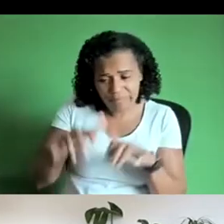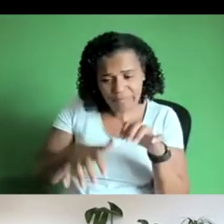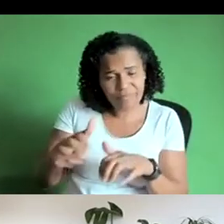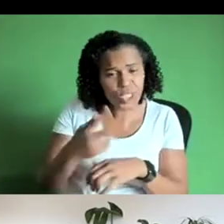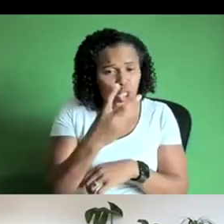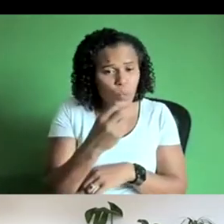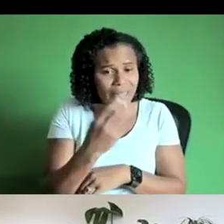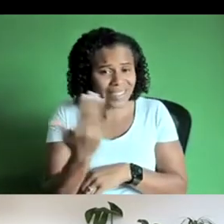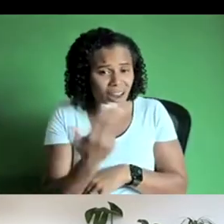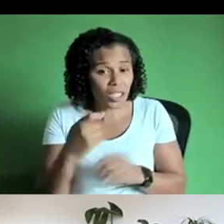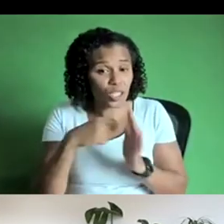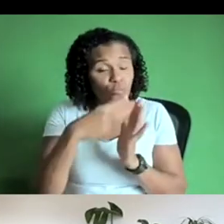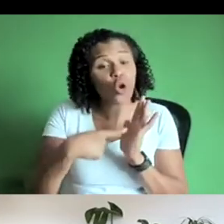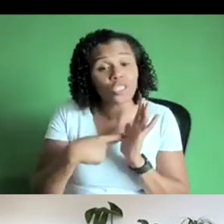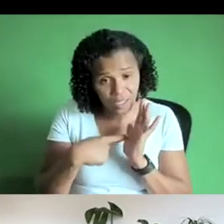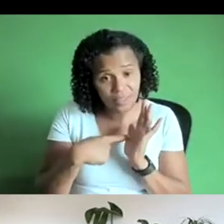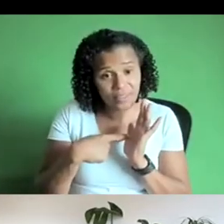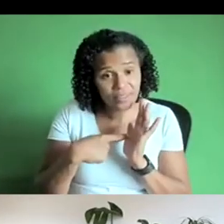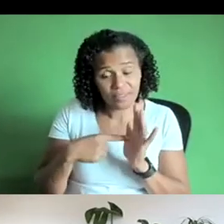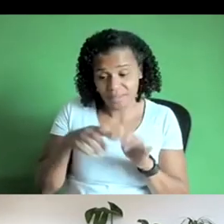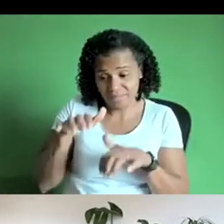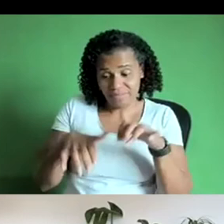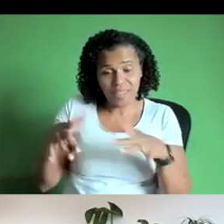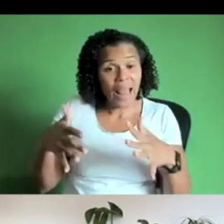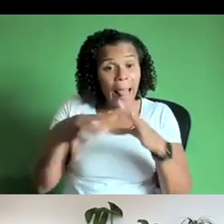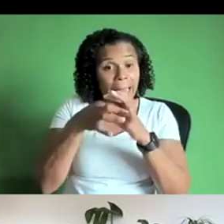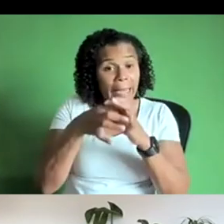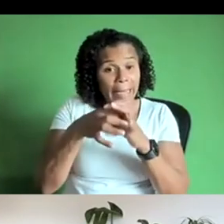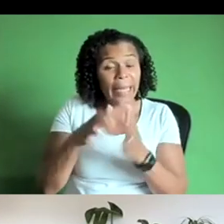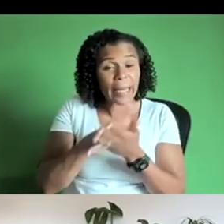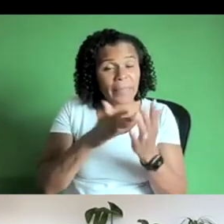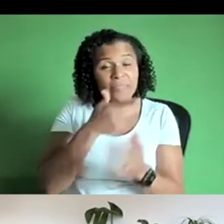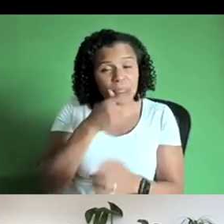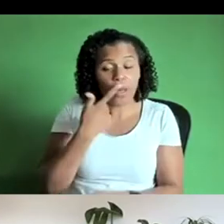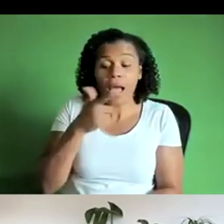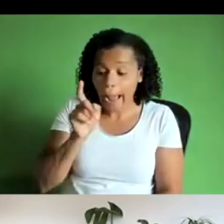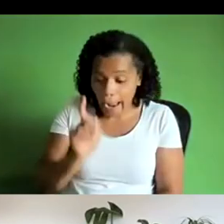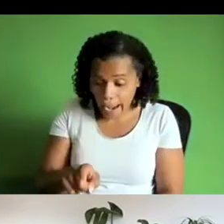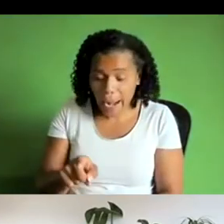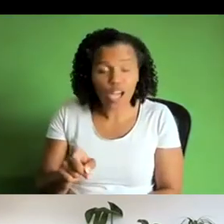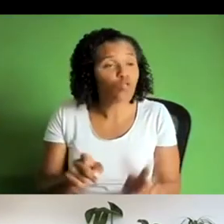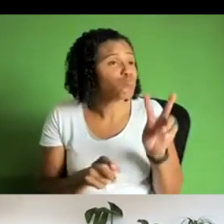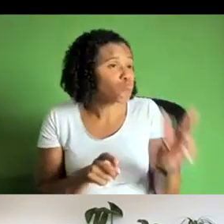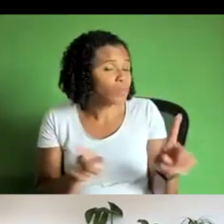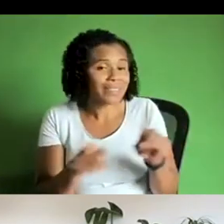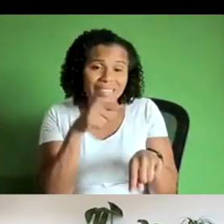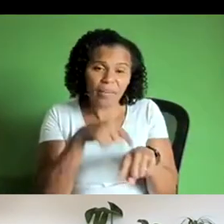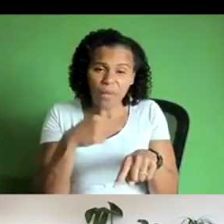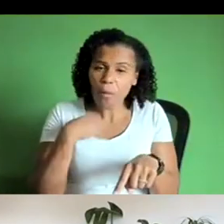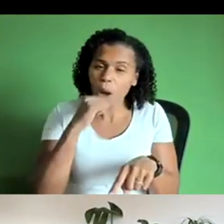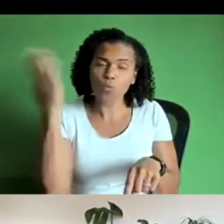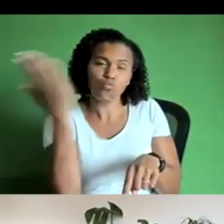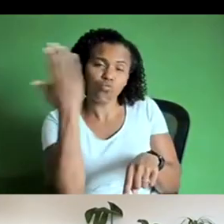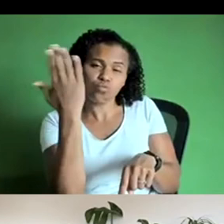um for people to to click on and have a look at that gives more details about my